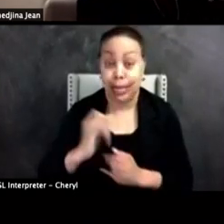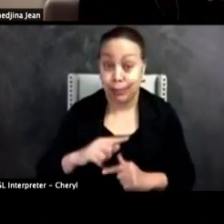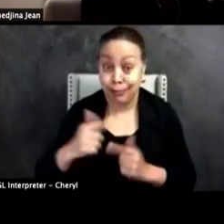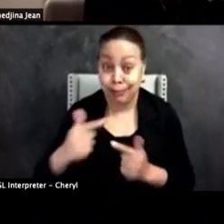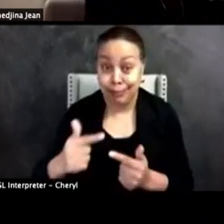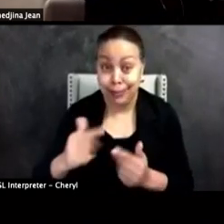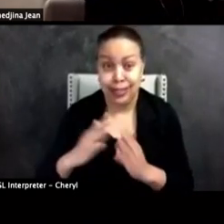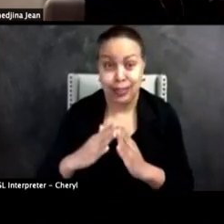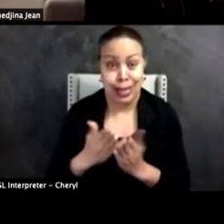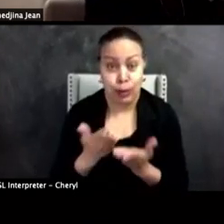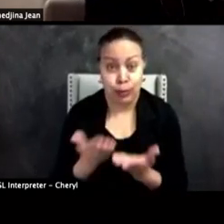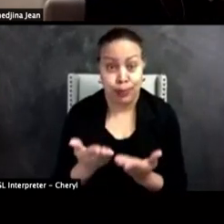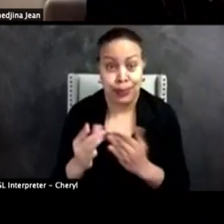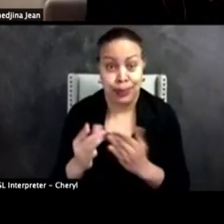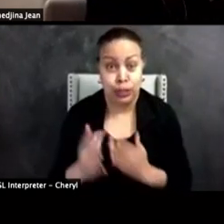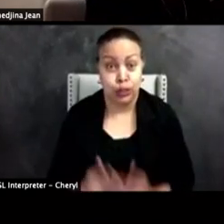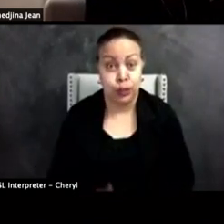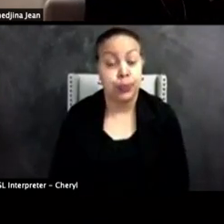to the town.